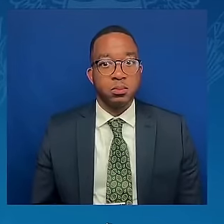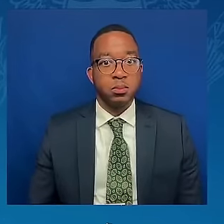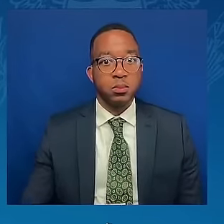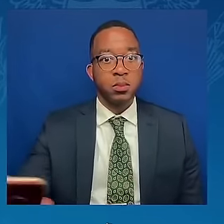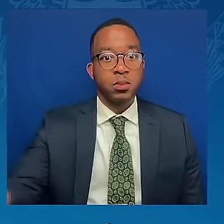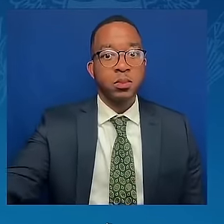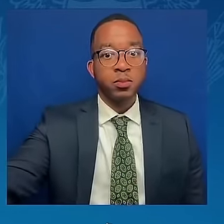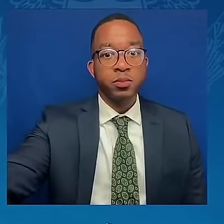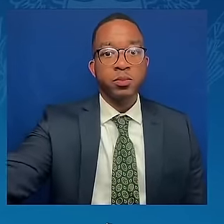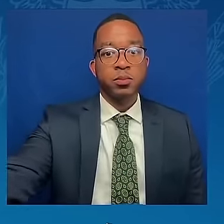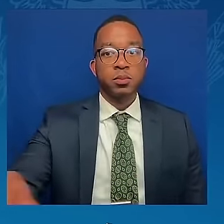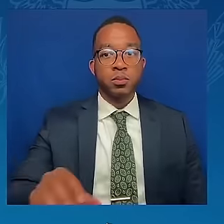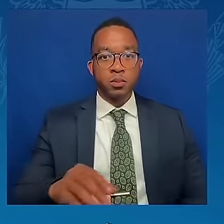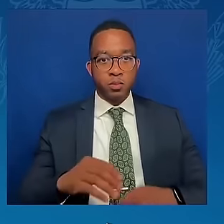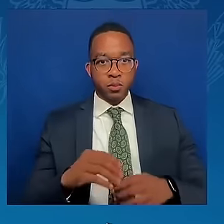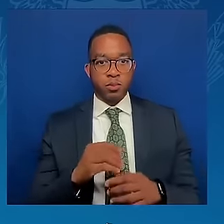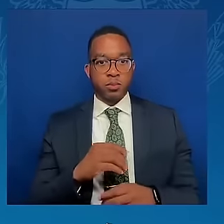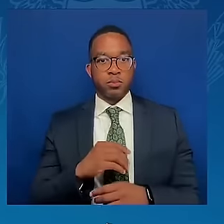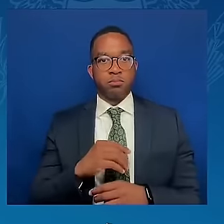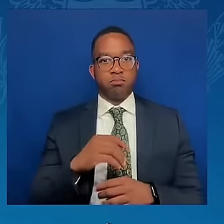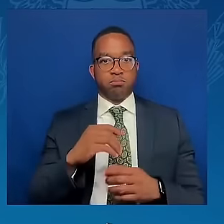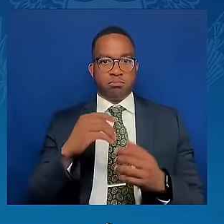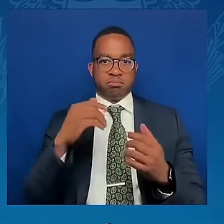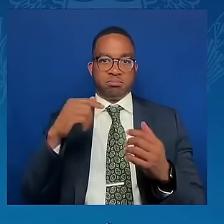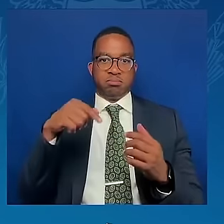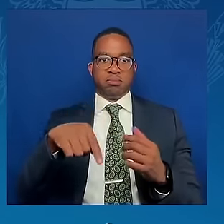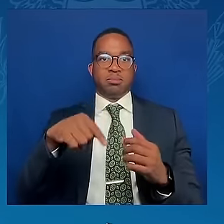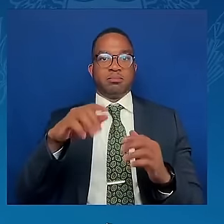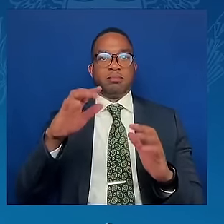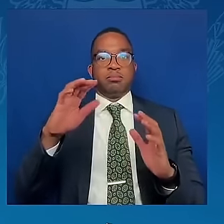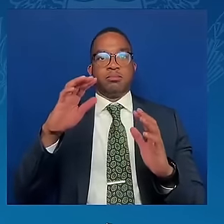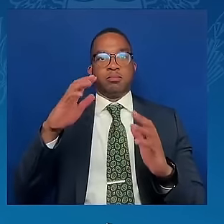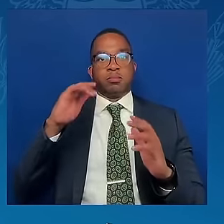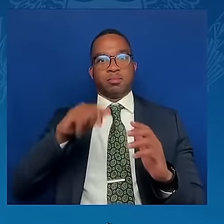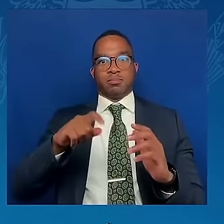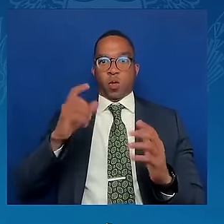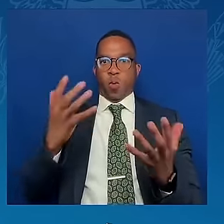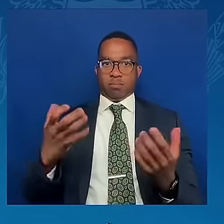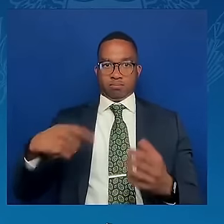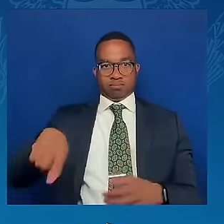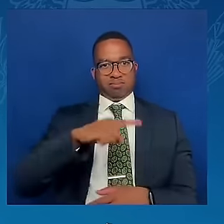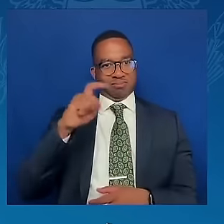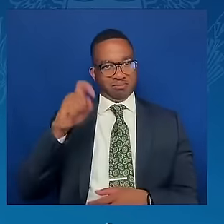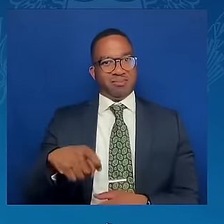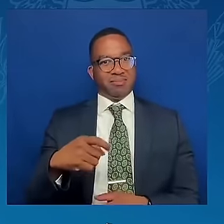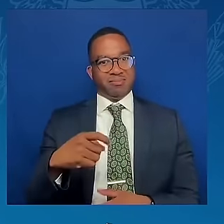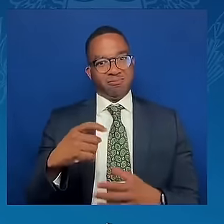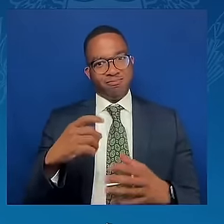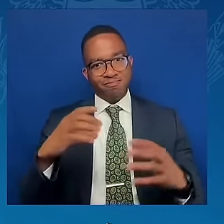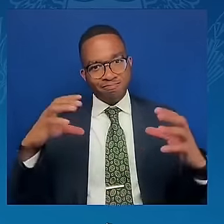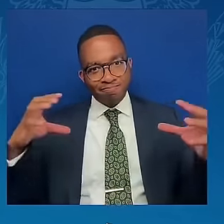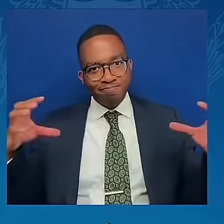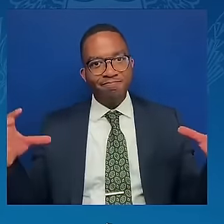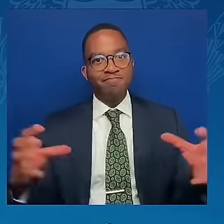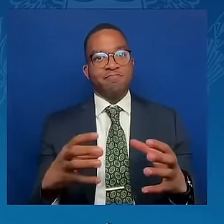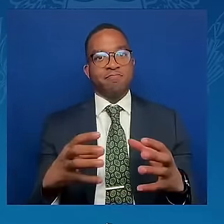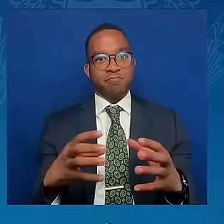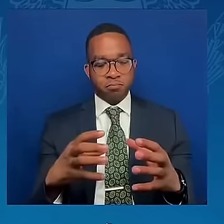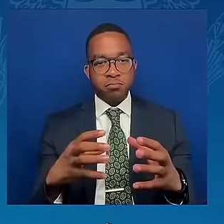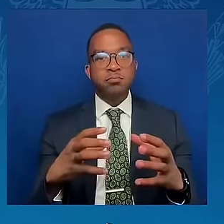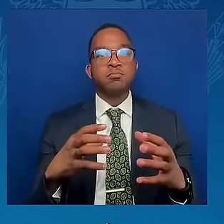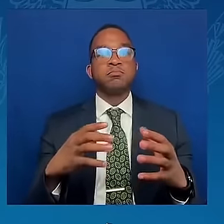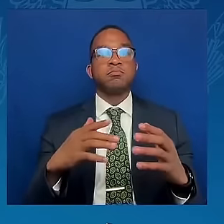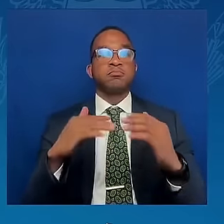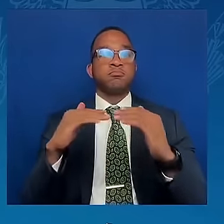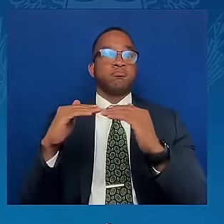for a comprehensive, just and lasting peace for Ukraine, based on international law and